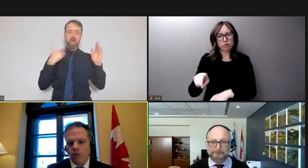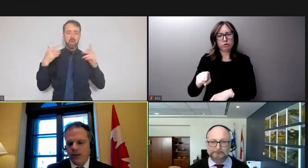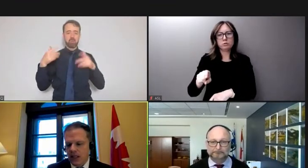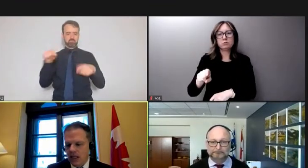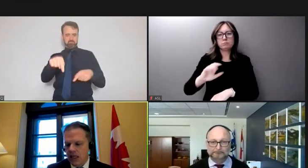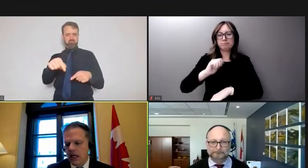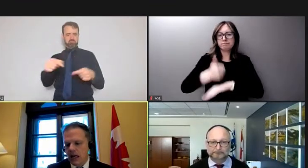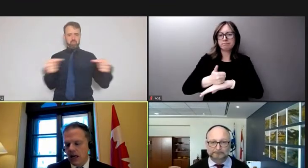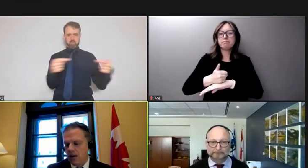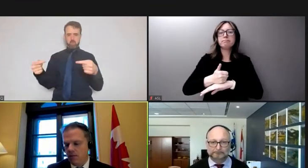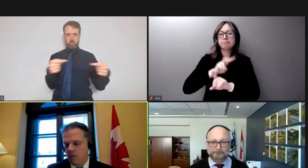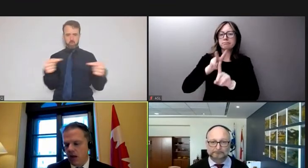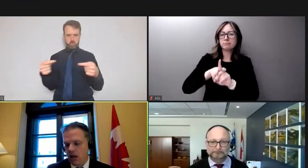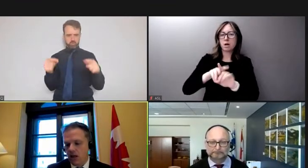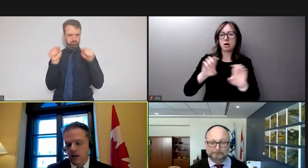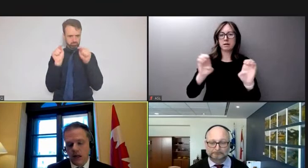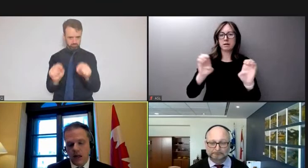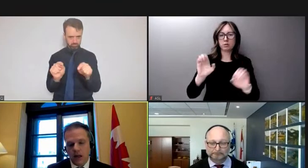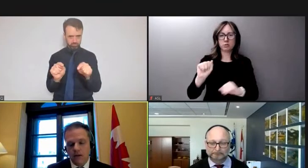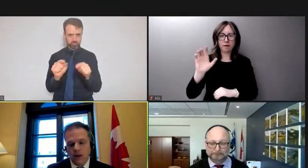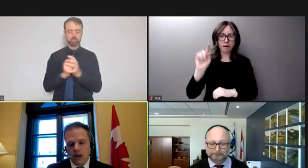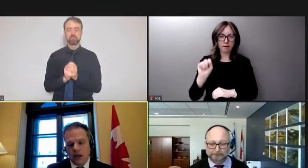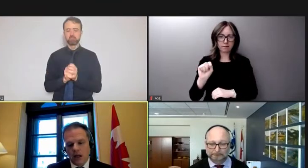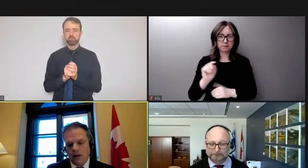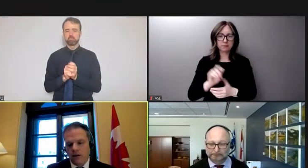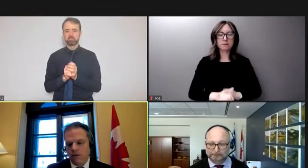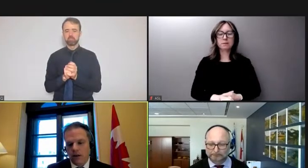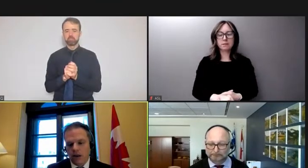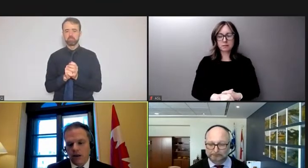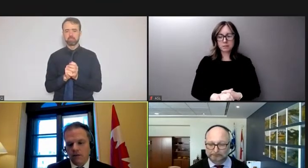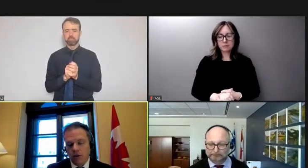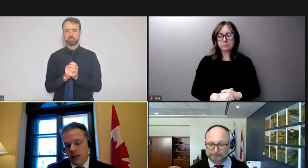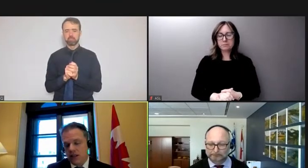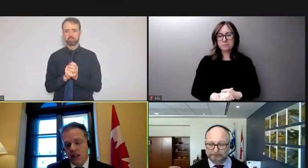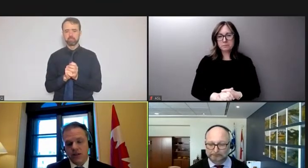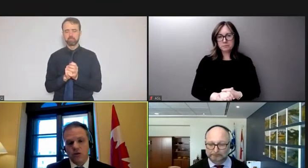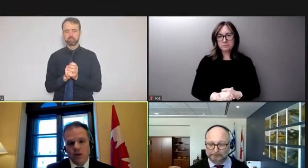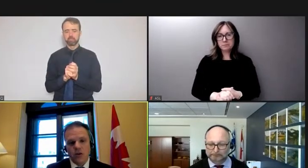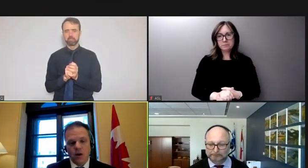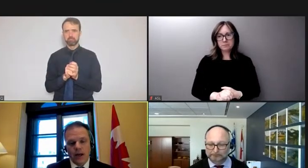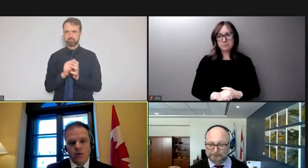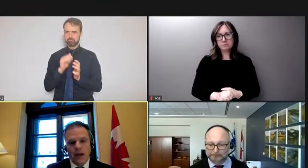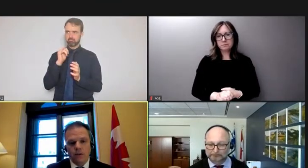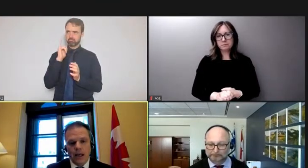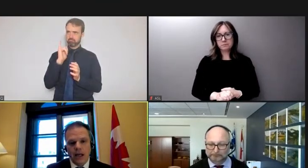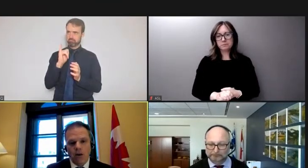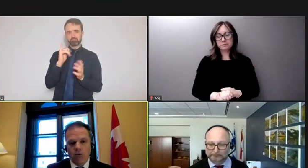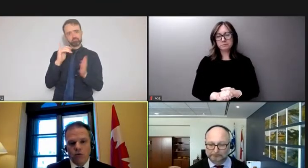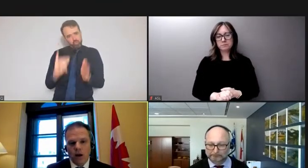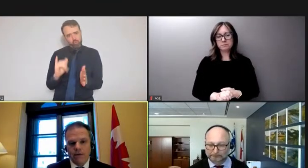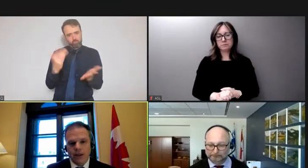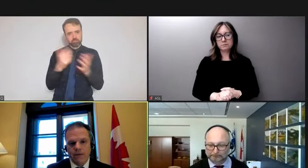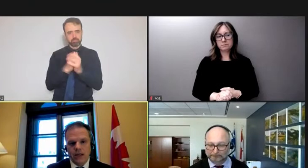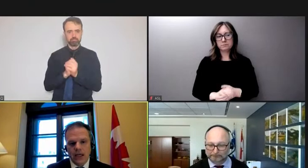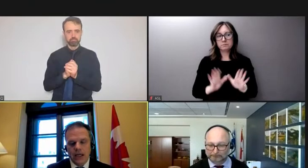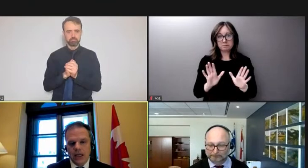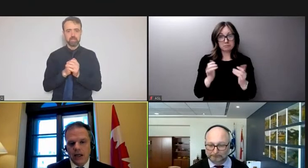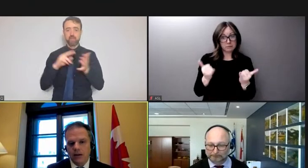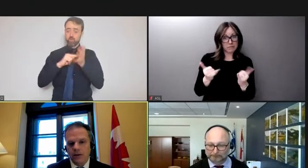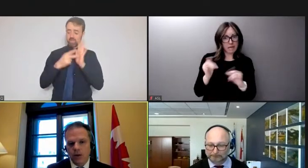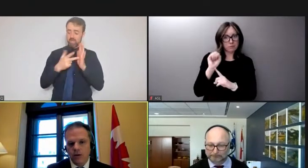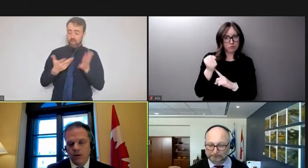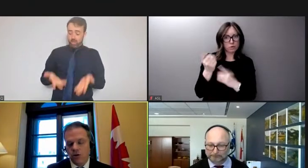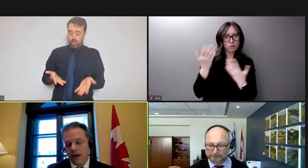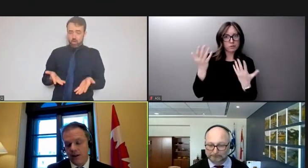aussi, oui, ça, c'est la situation actuelle. Et on doit vérifier